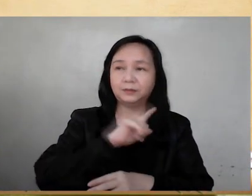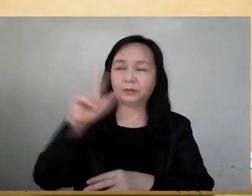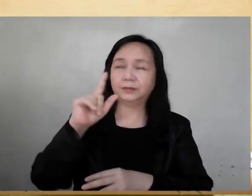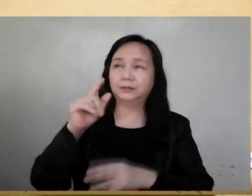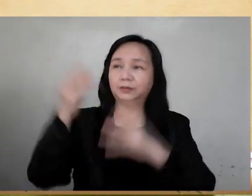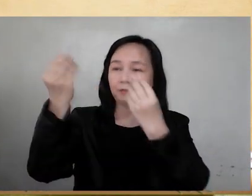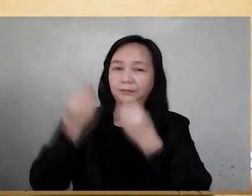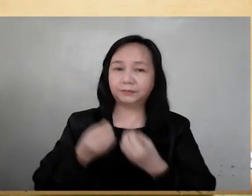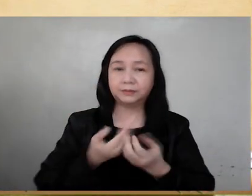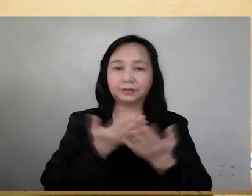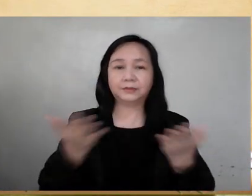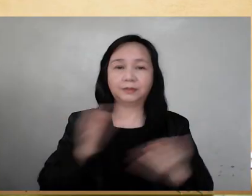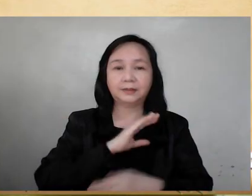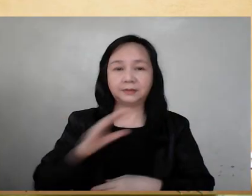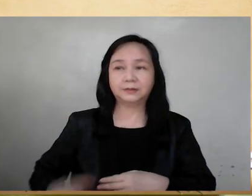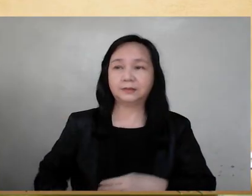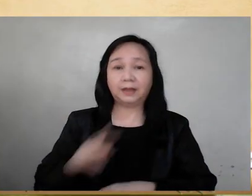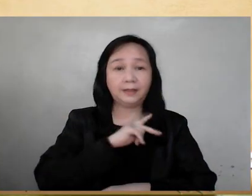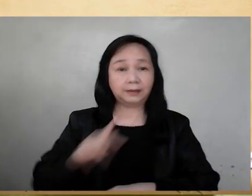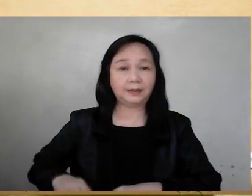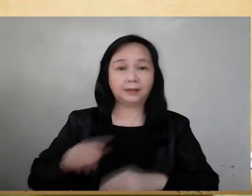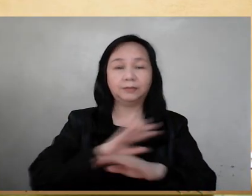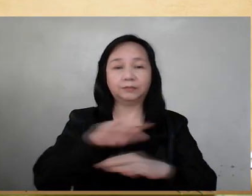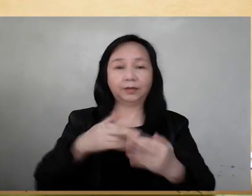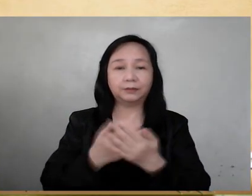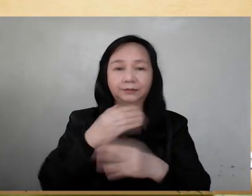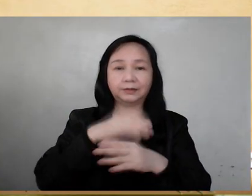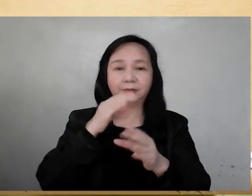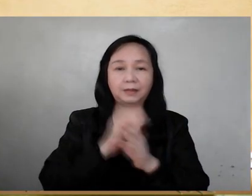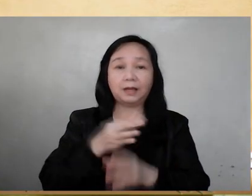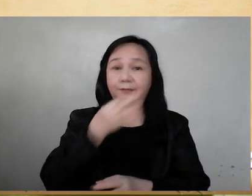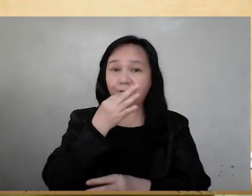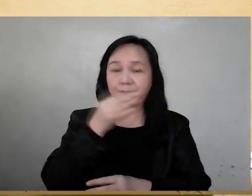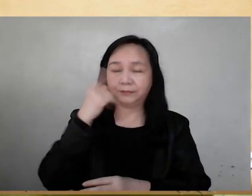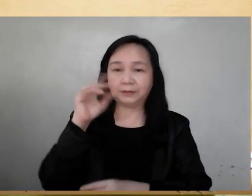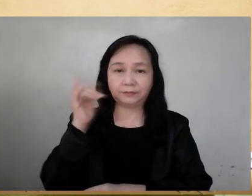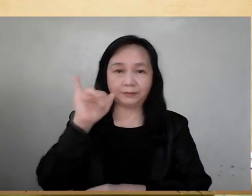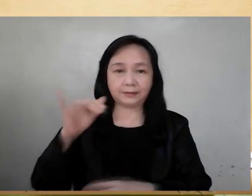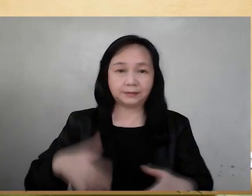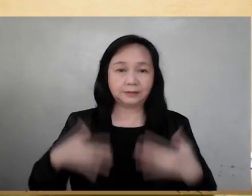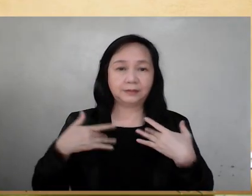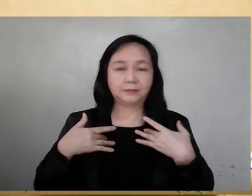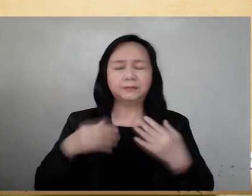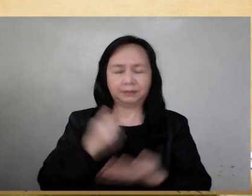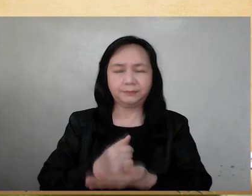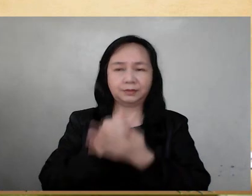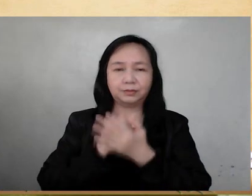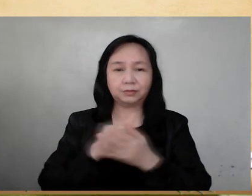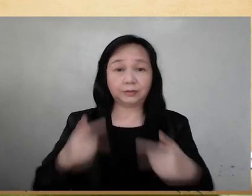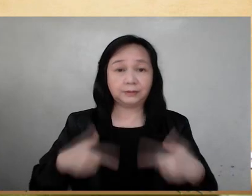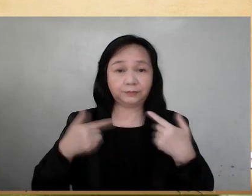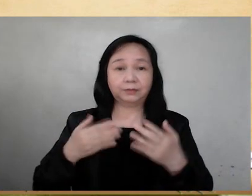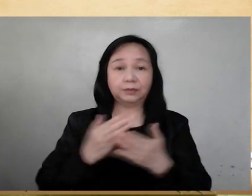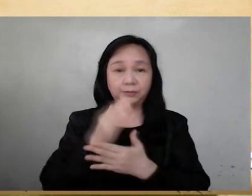Lord, you give us Christ, the King of all creation, as food for everlasting life. Help us to live